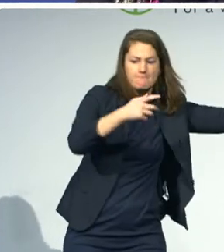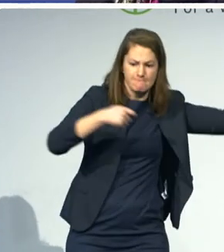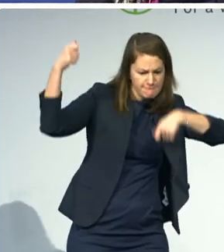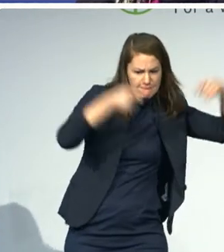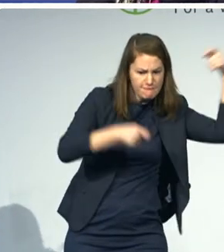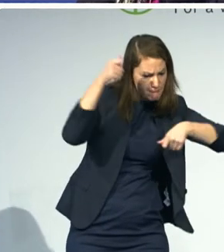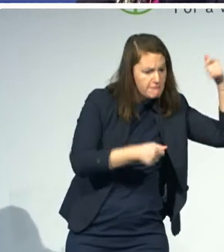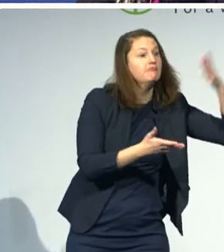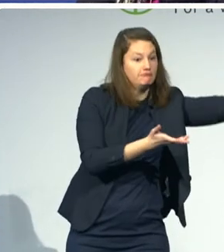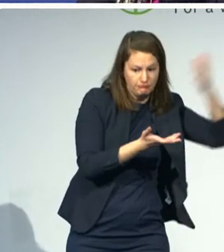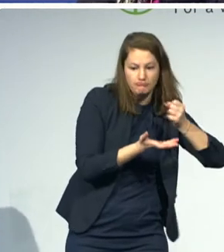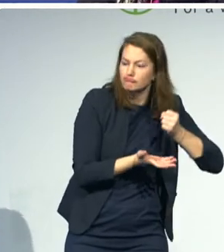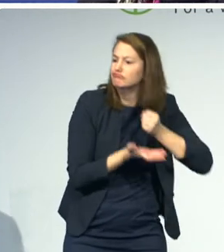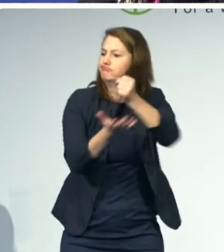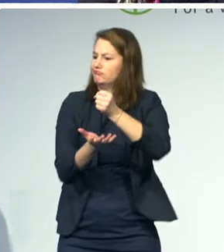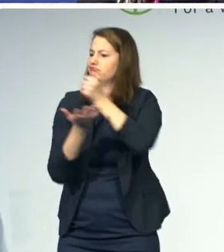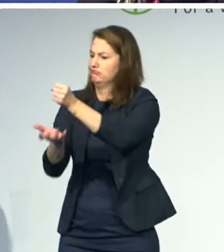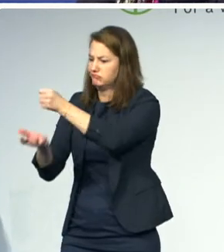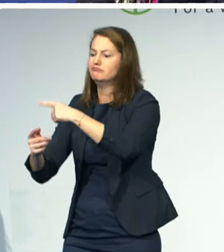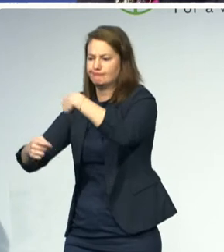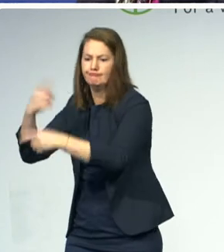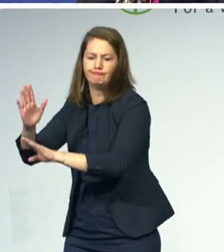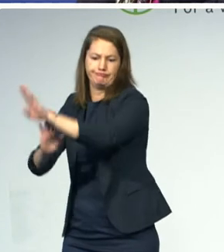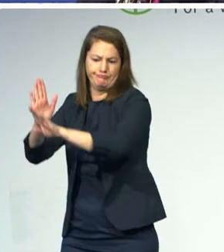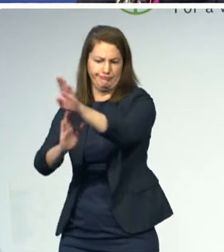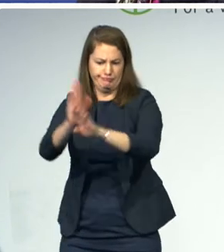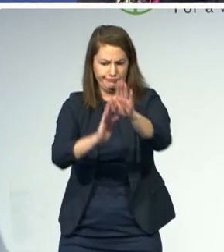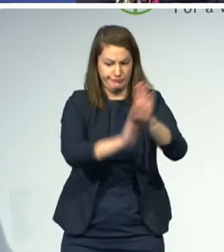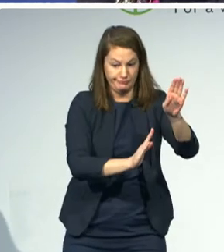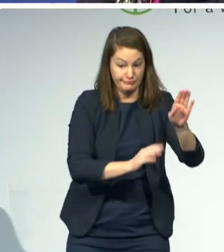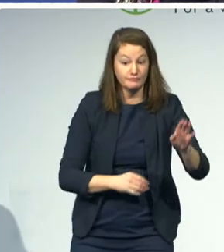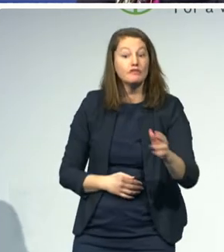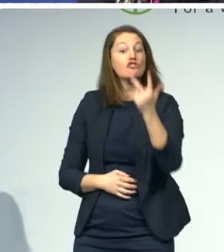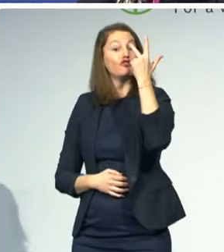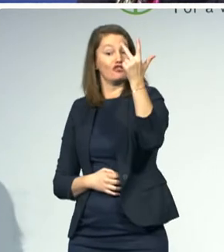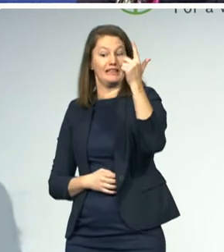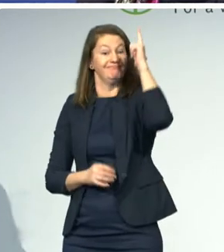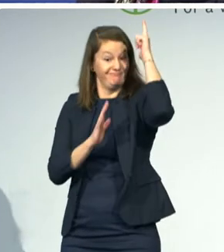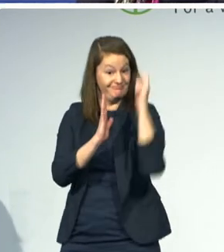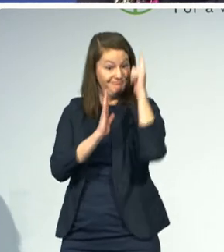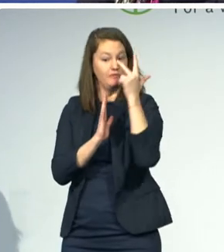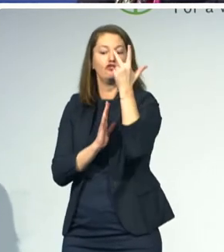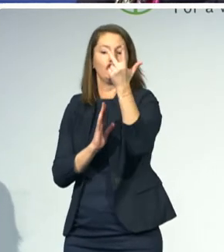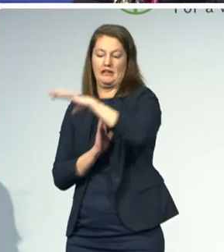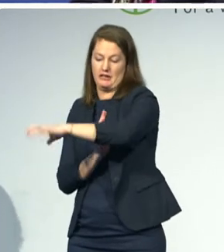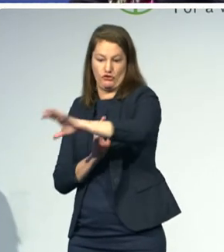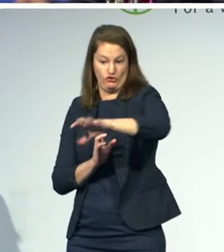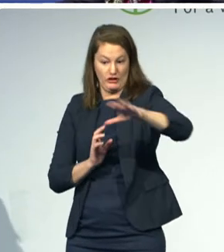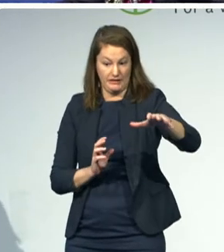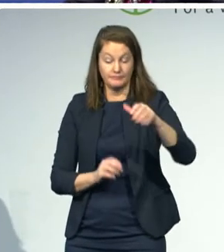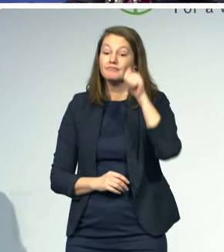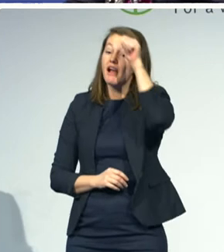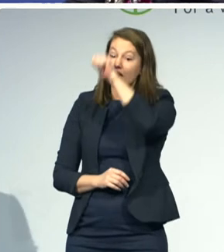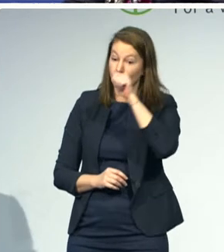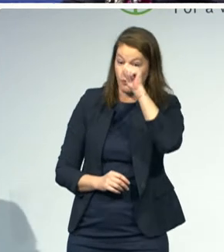So far, we have begun to work in three countries, and these countries are Ethiopia, Rwanda, and